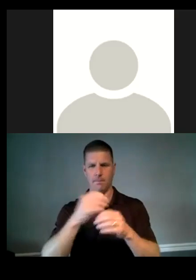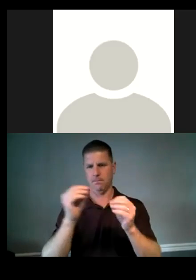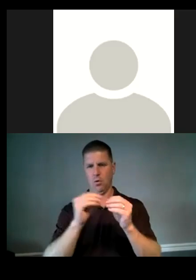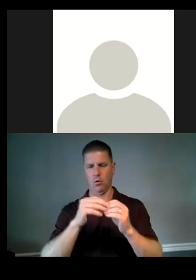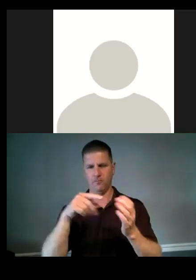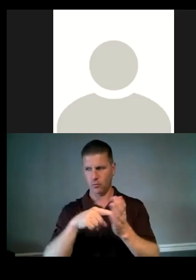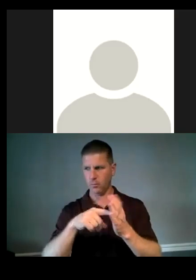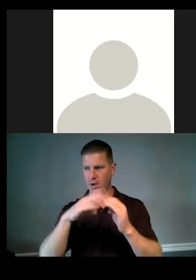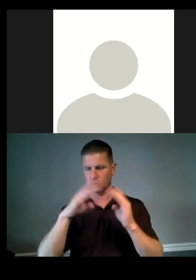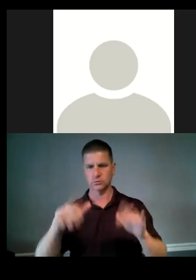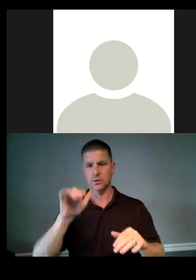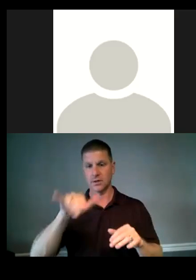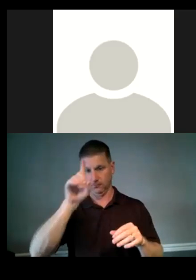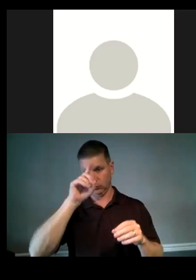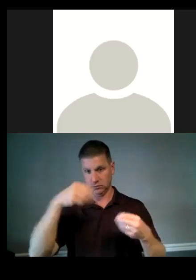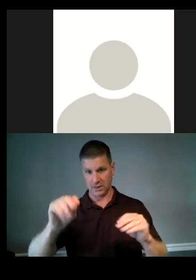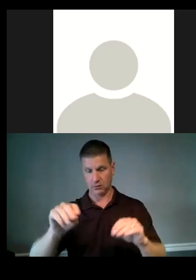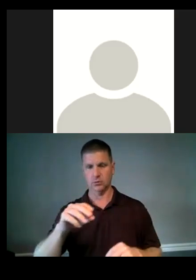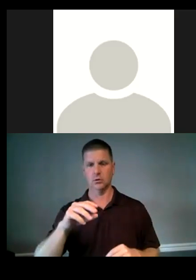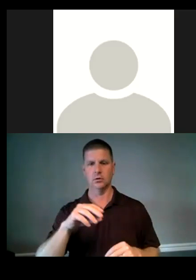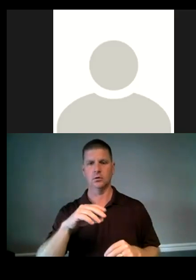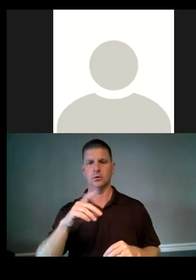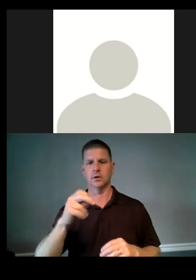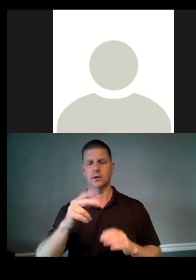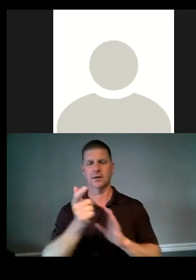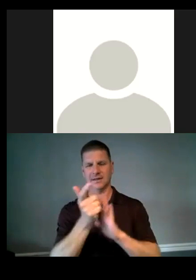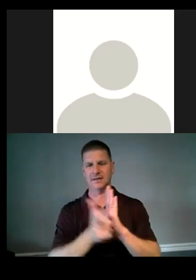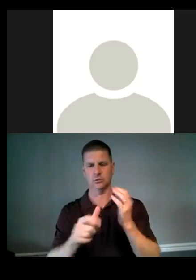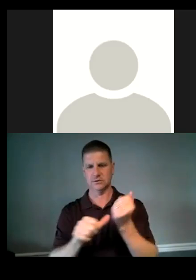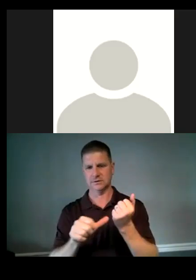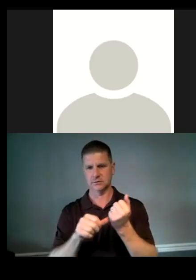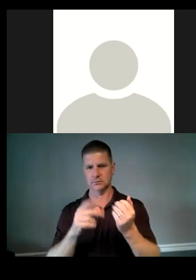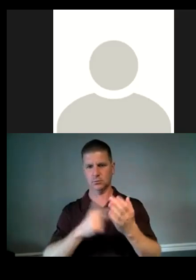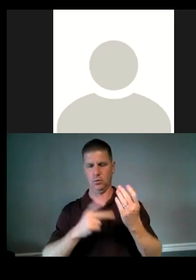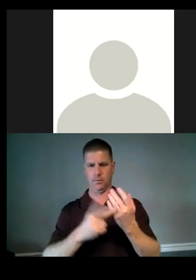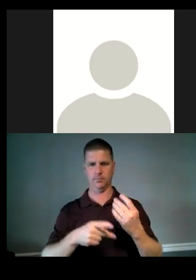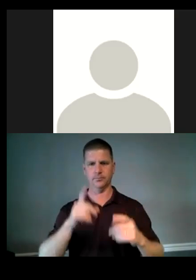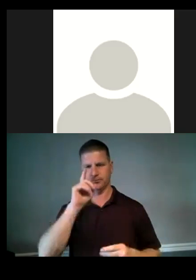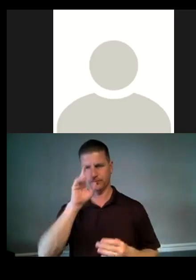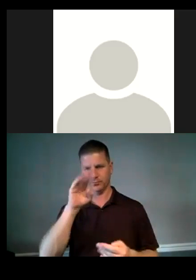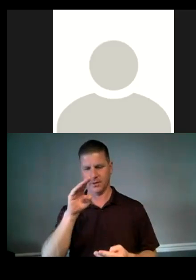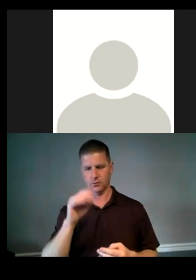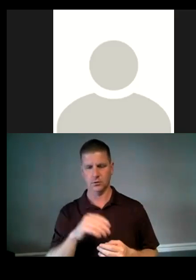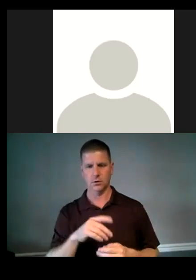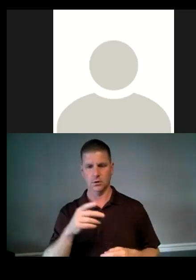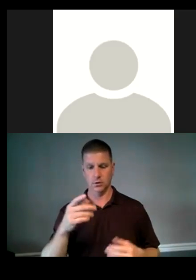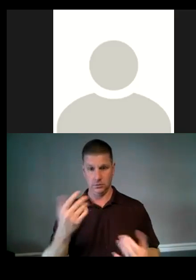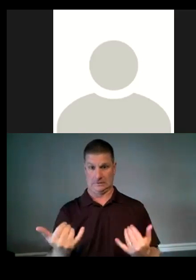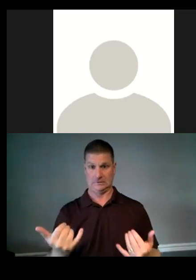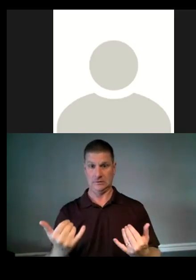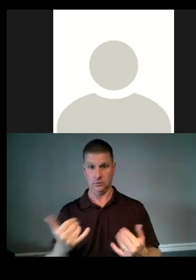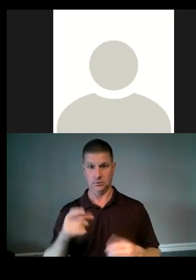housing that is for sale. And then, as Shannon said, the legal assistance program, uh, was expected to be urgently needed